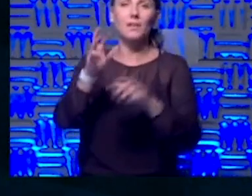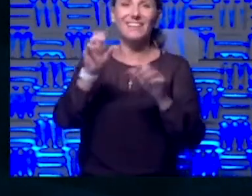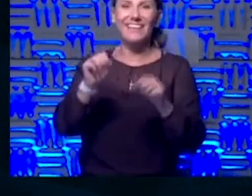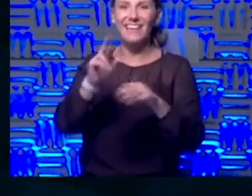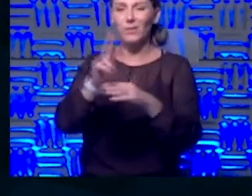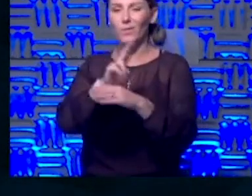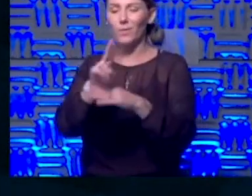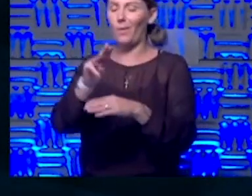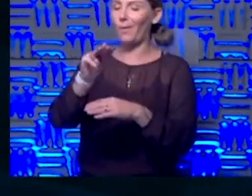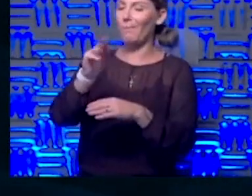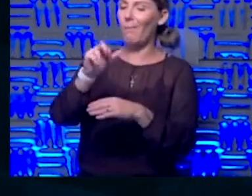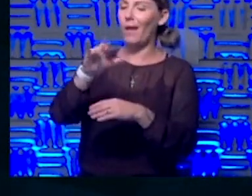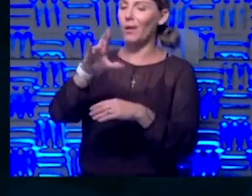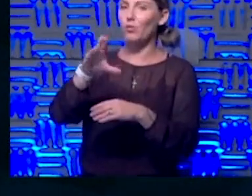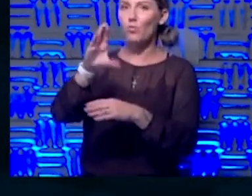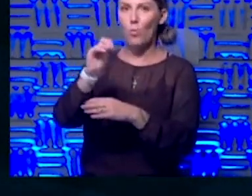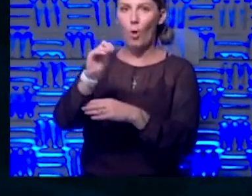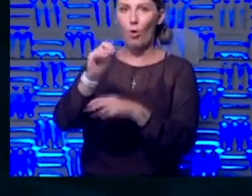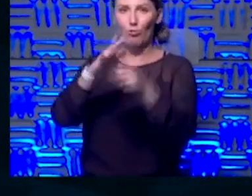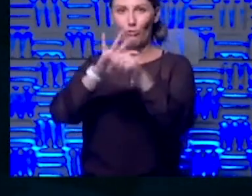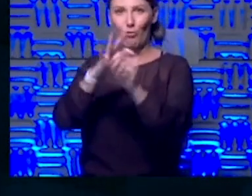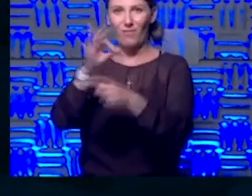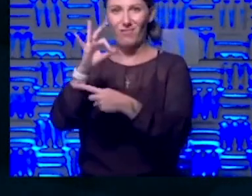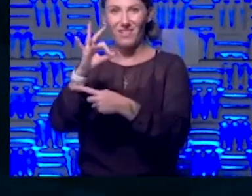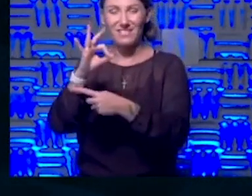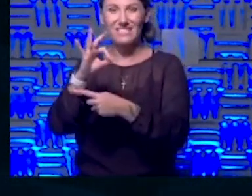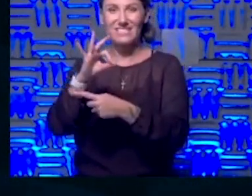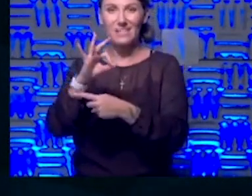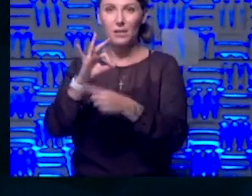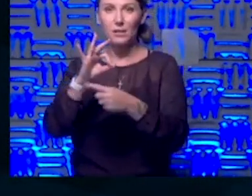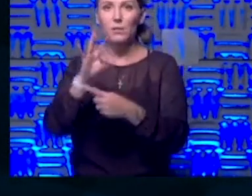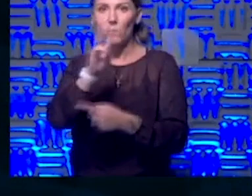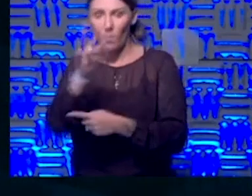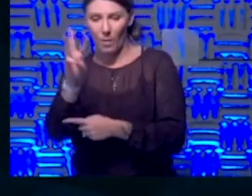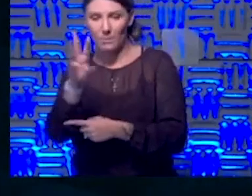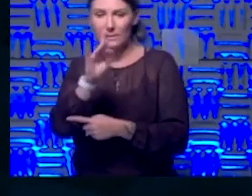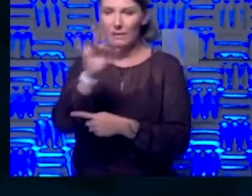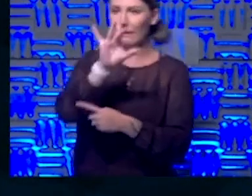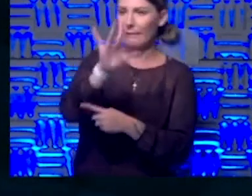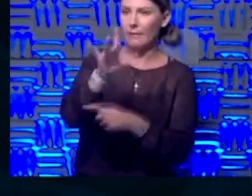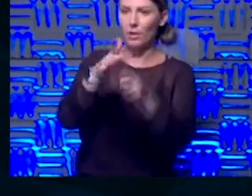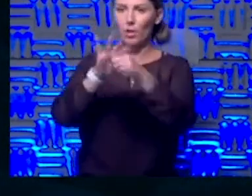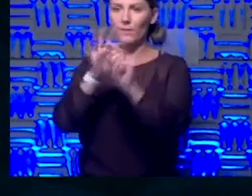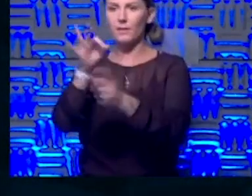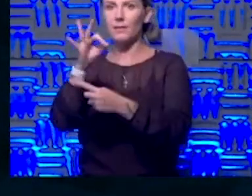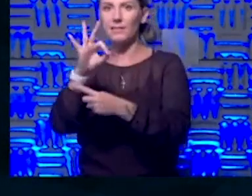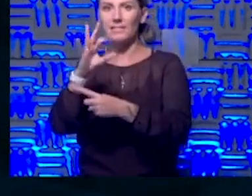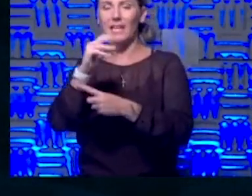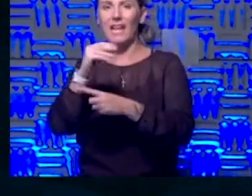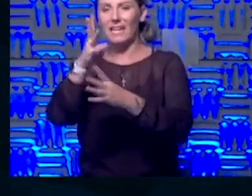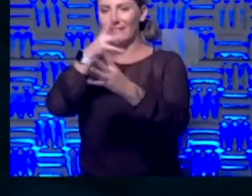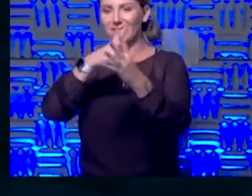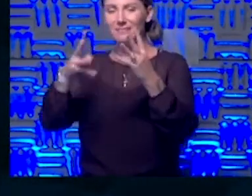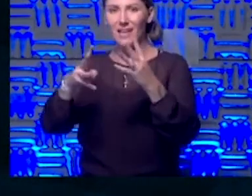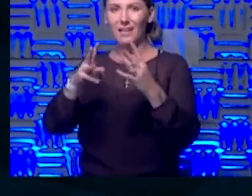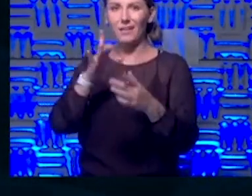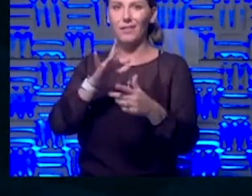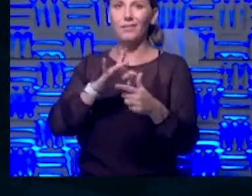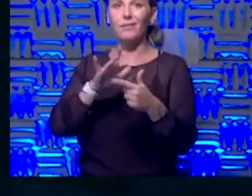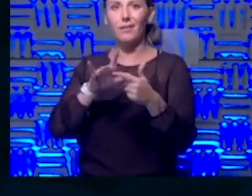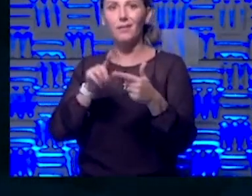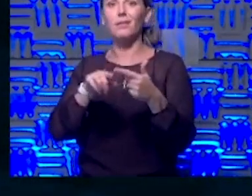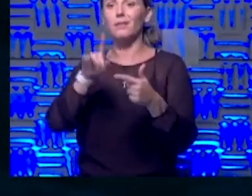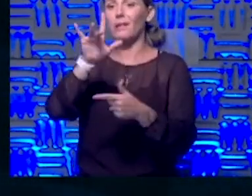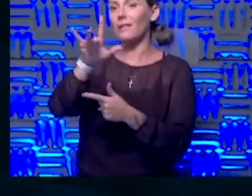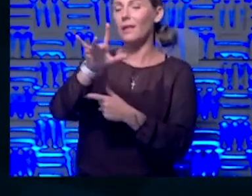coronavirus site that you can actually click on the COVID-19 and then it takes you into a data graph and you can click on clusters and you